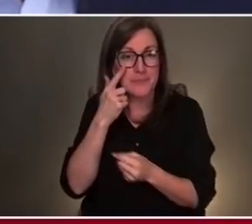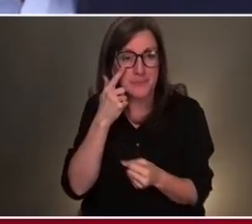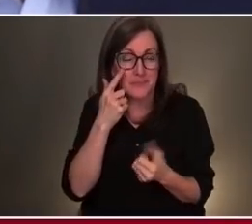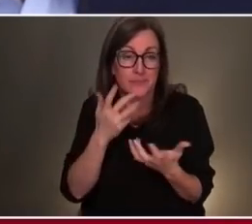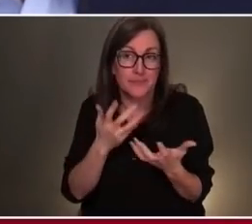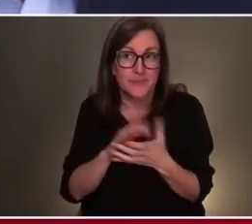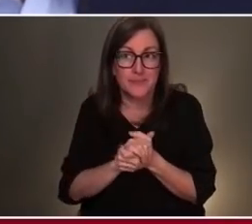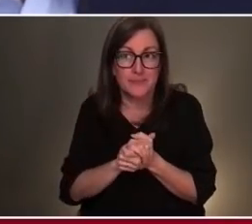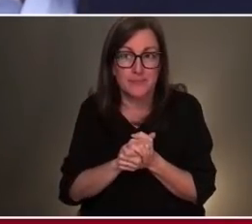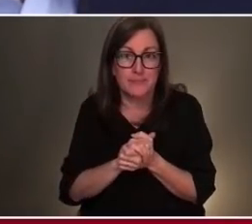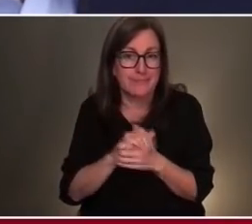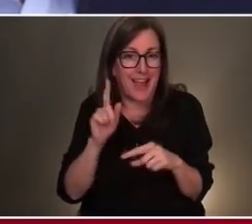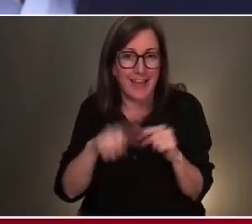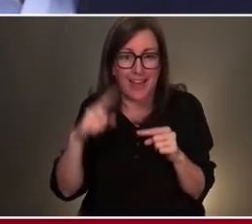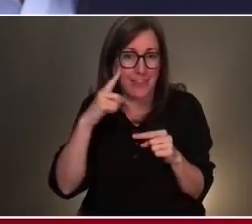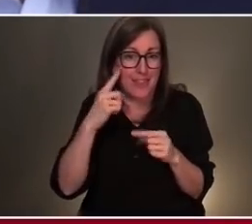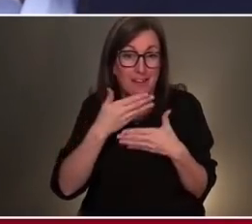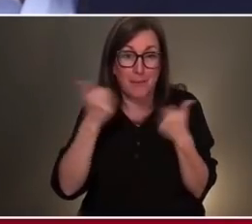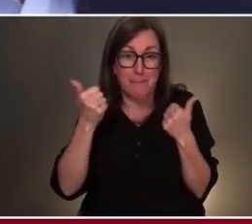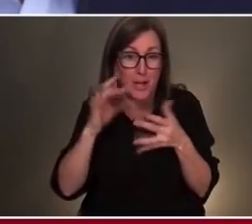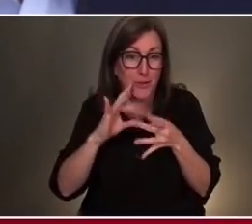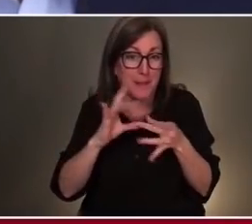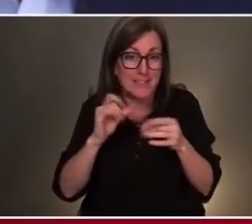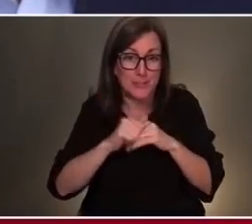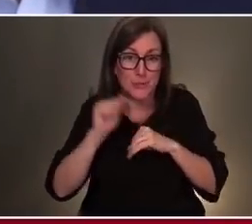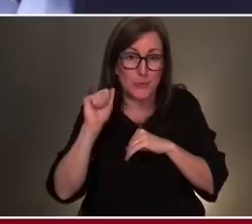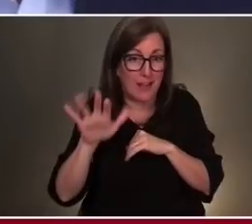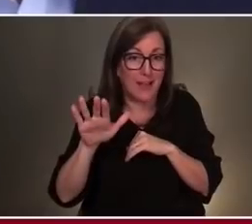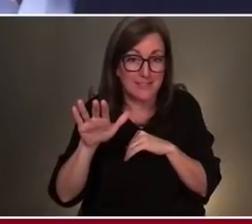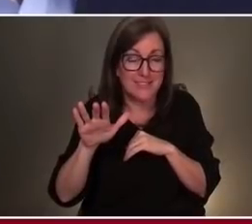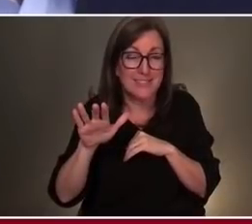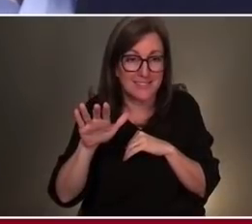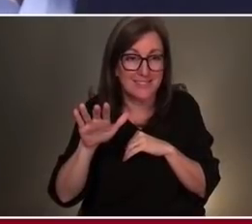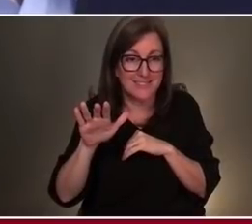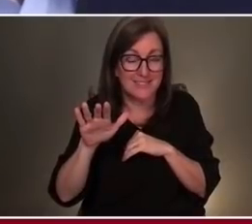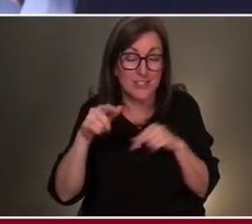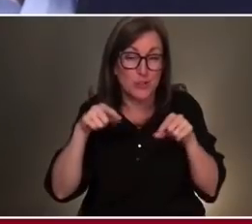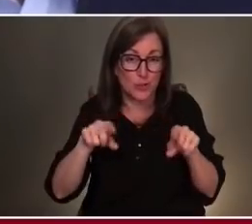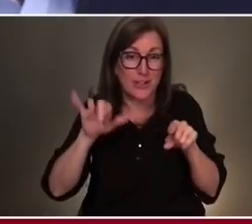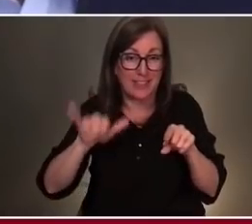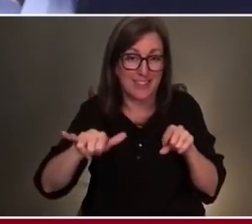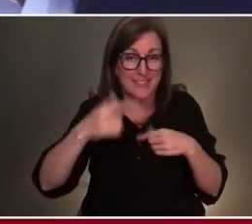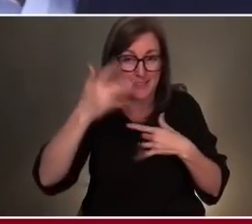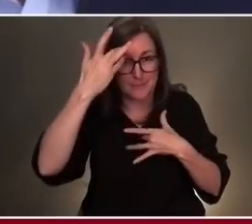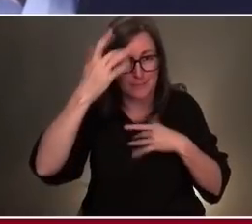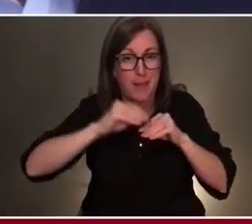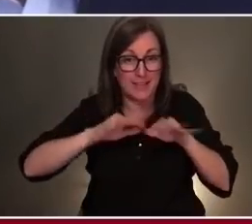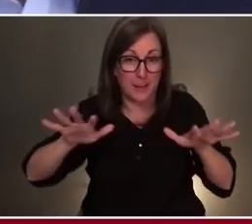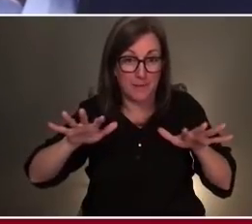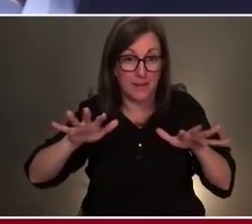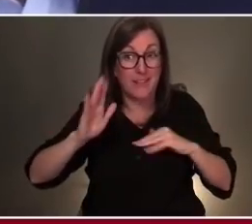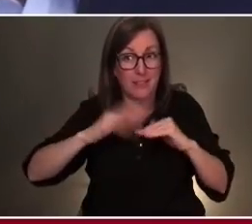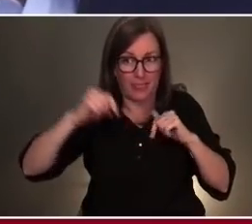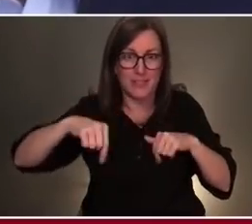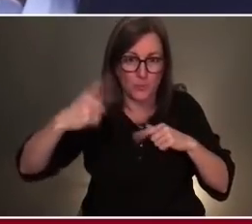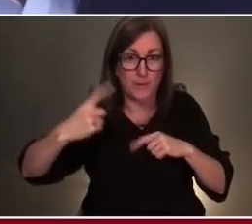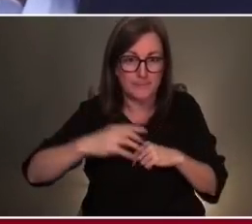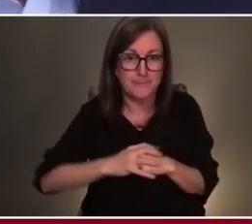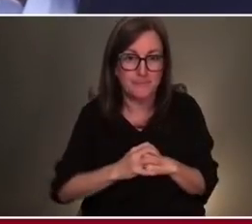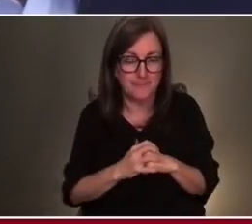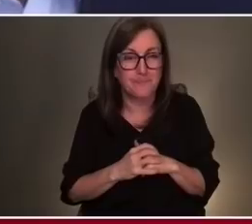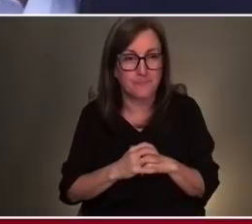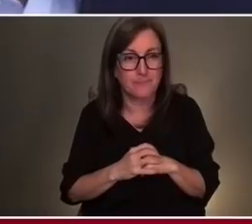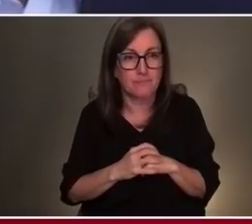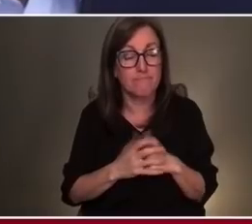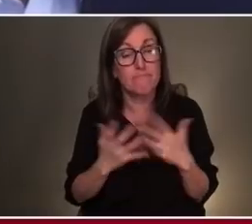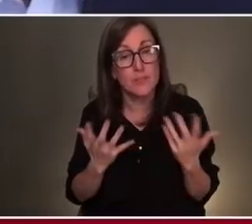a better message to send coming through this pandemic than this one. And, you